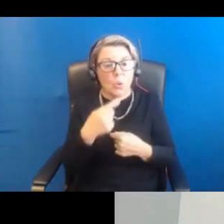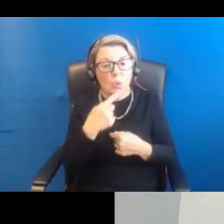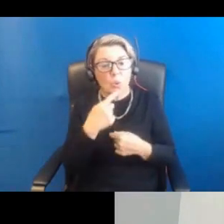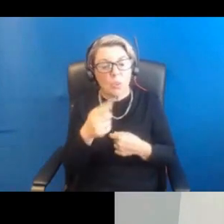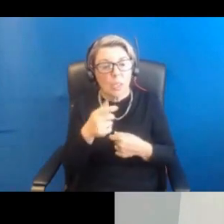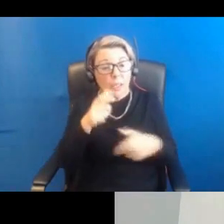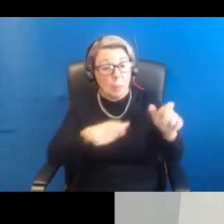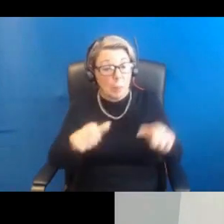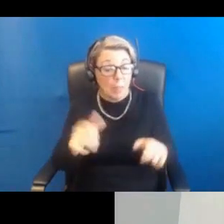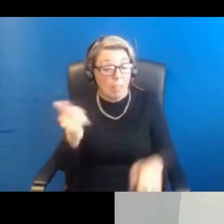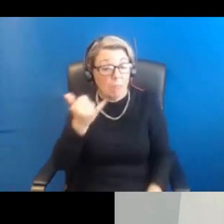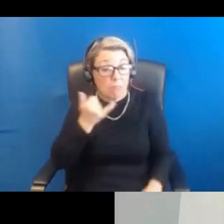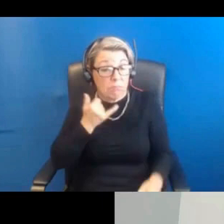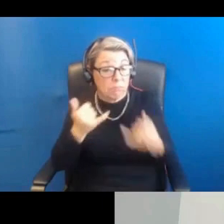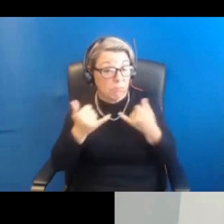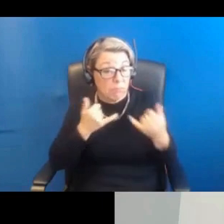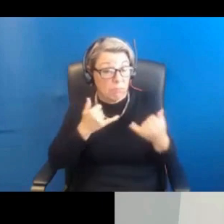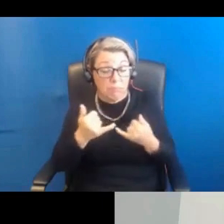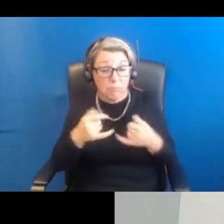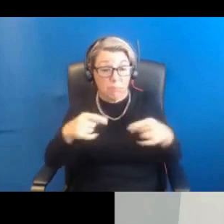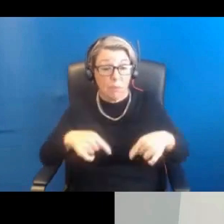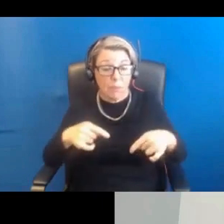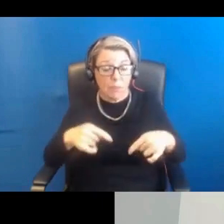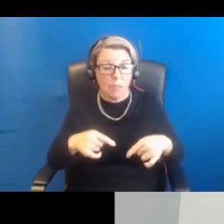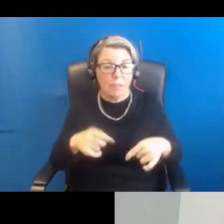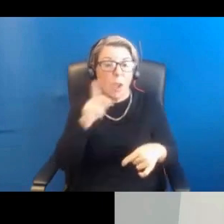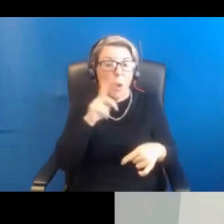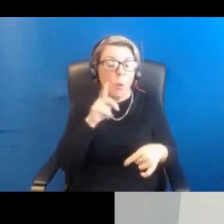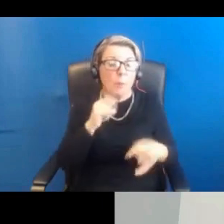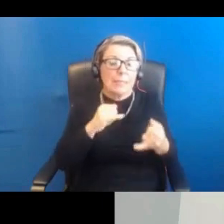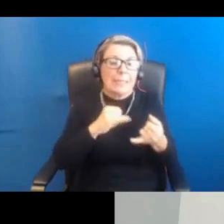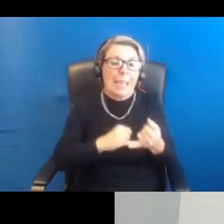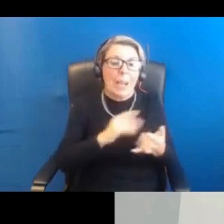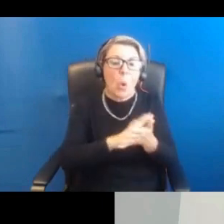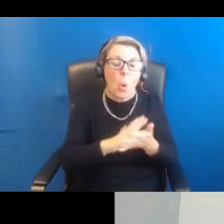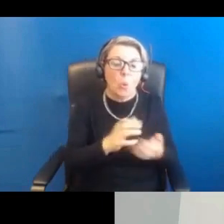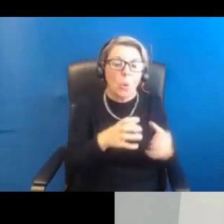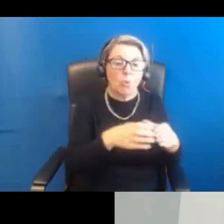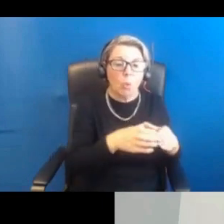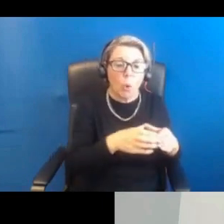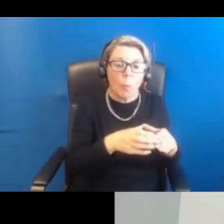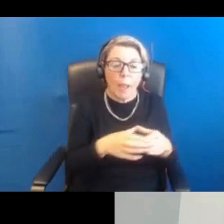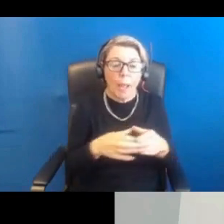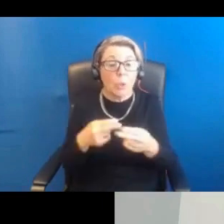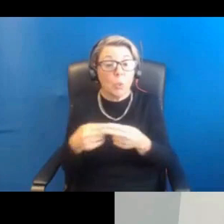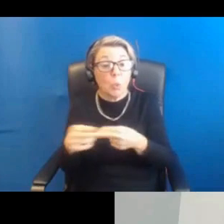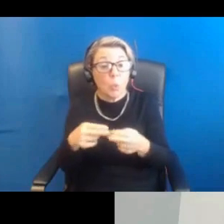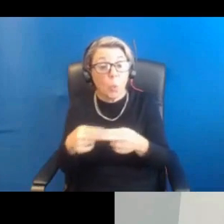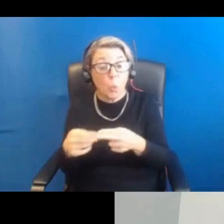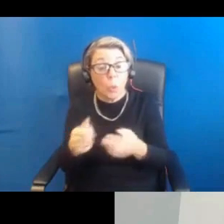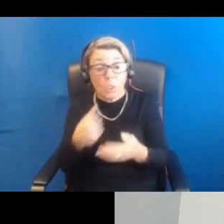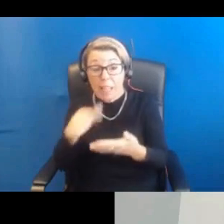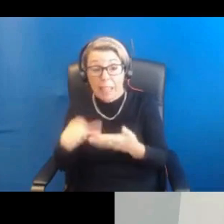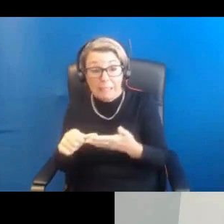call that we do have a women's stakeholder group and a women's newsletter. And if you'd like to, if you're not already